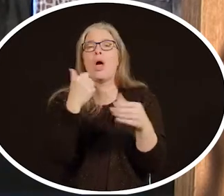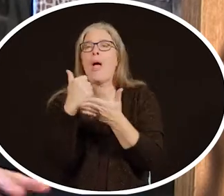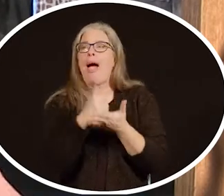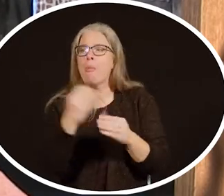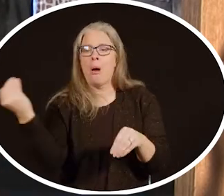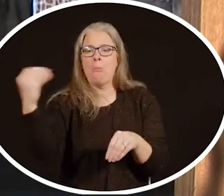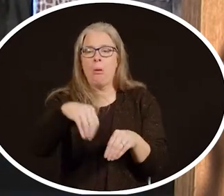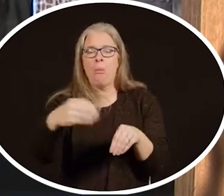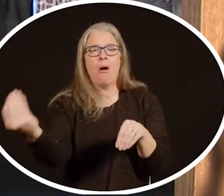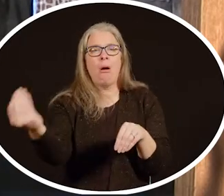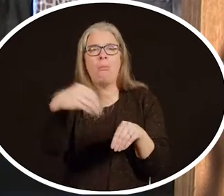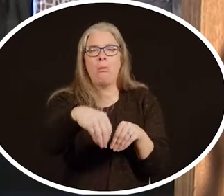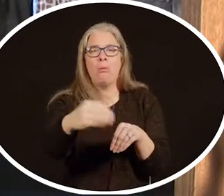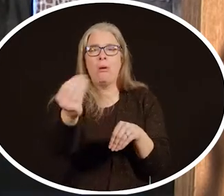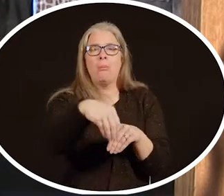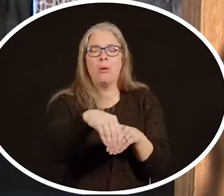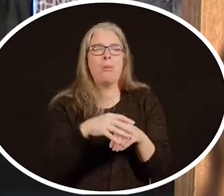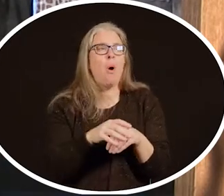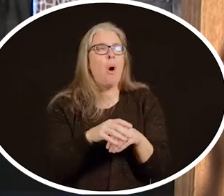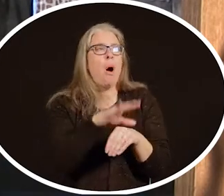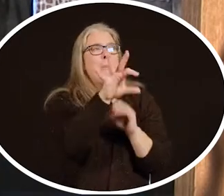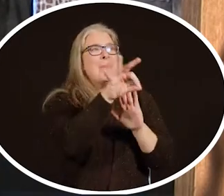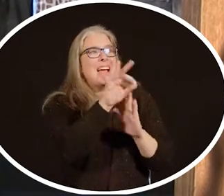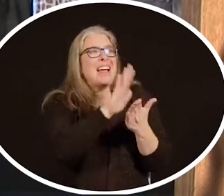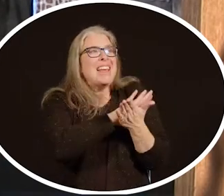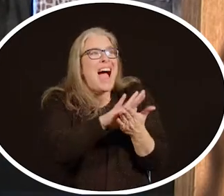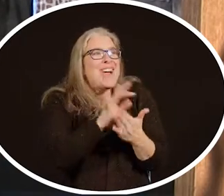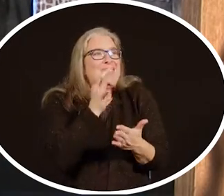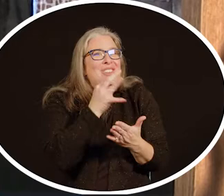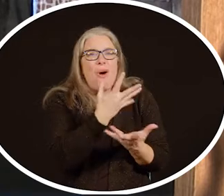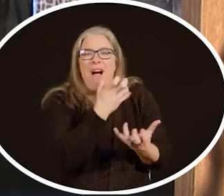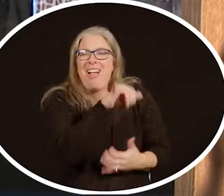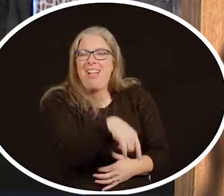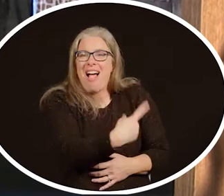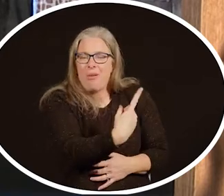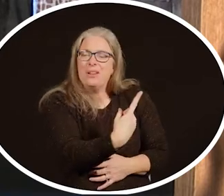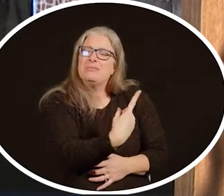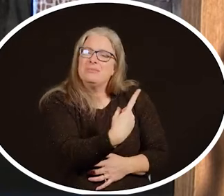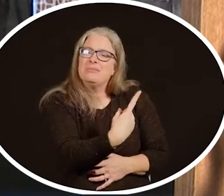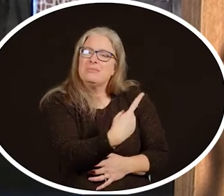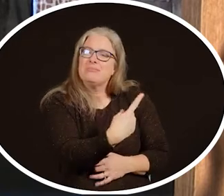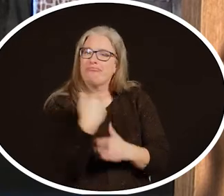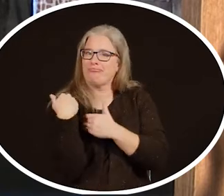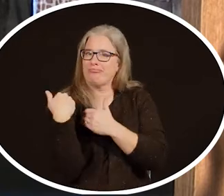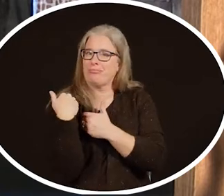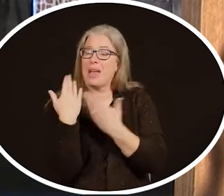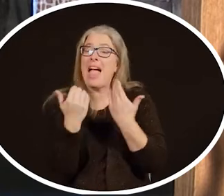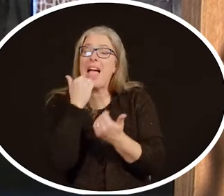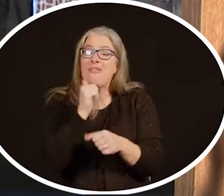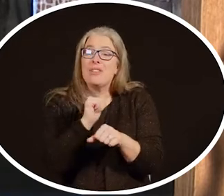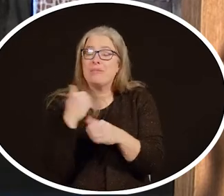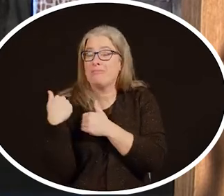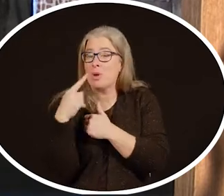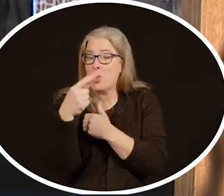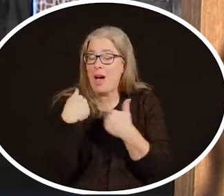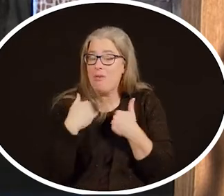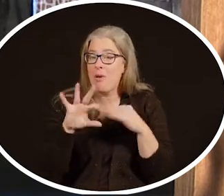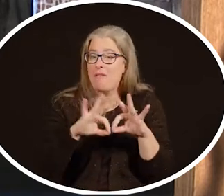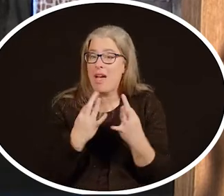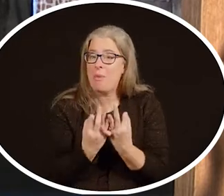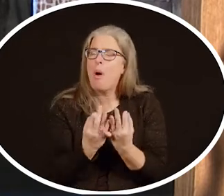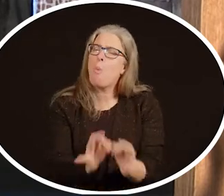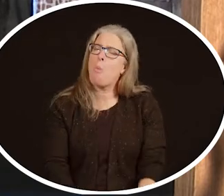putting items in the cart or picking really nice looking fruit to eat. And every job that you have in your family